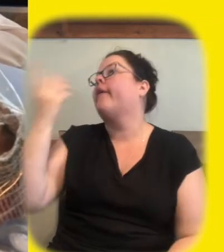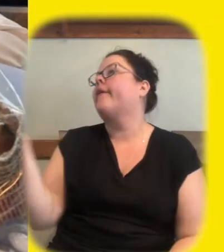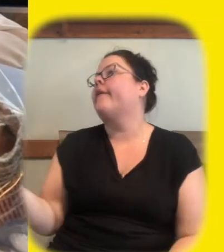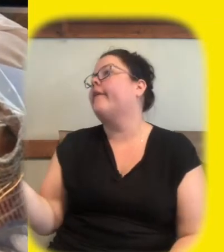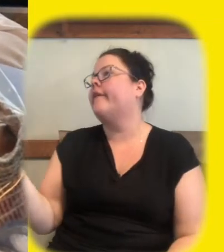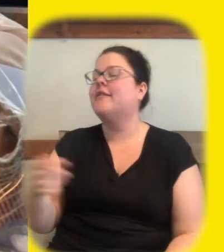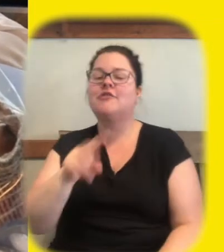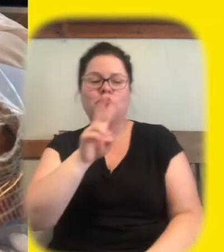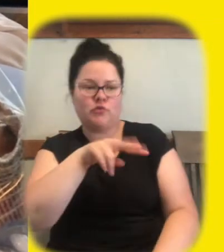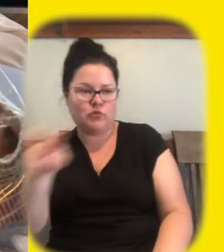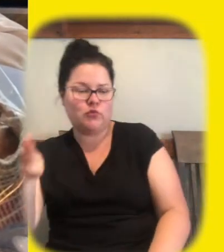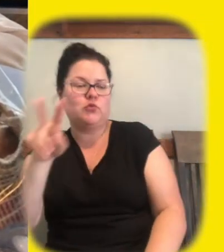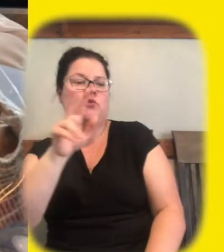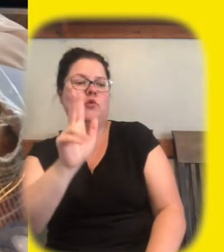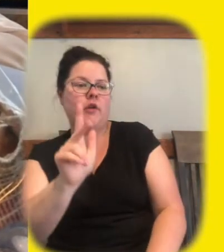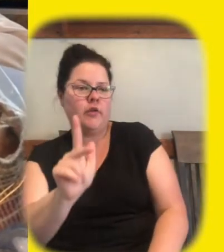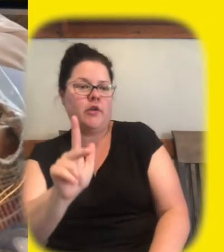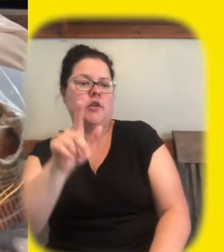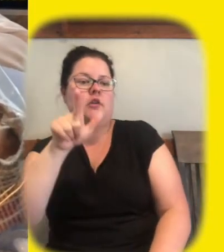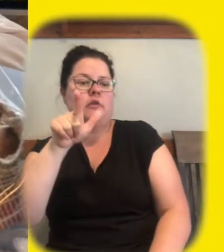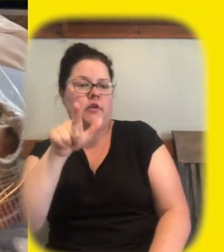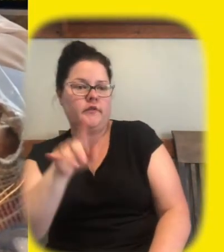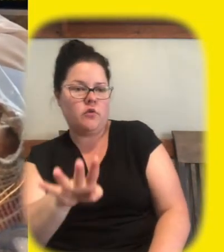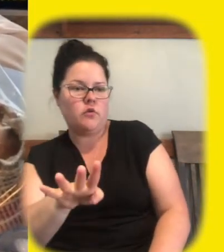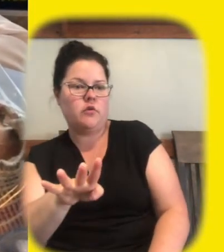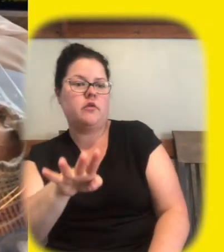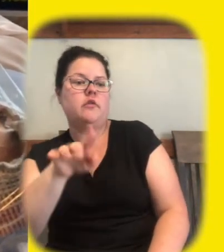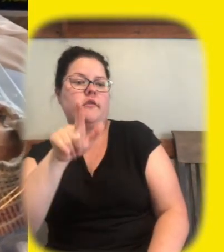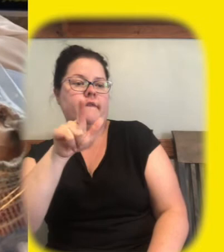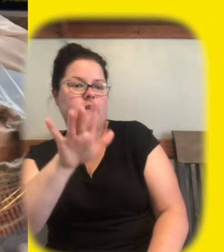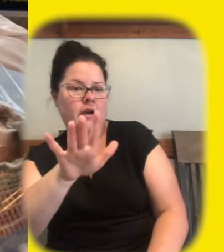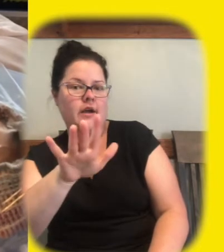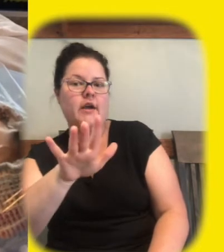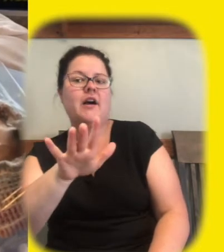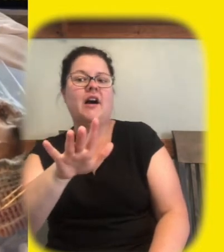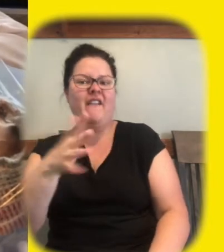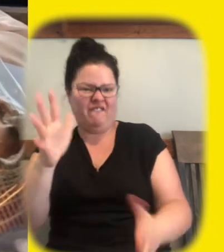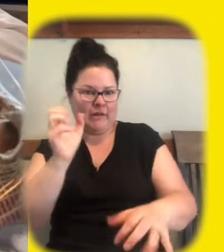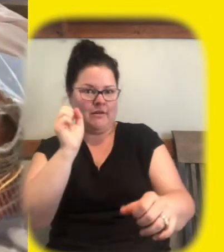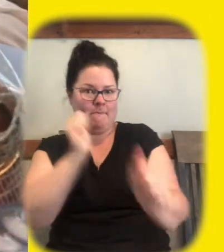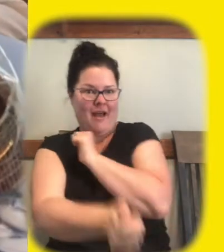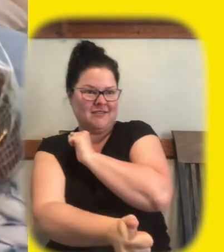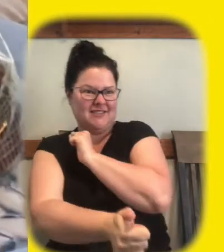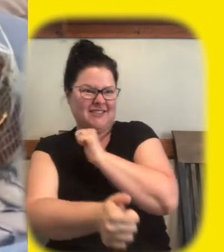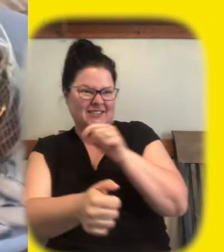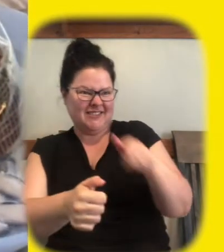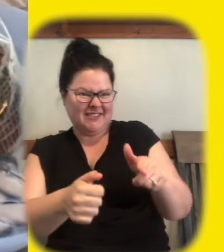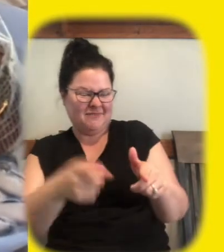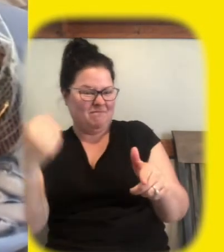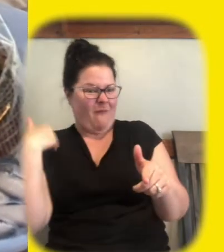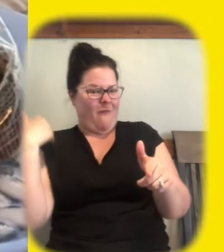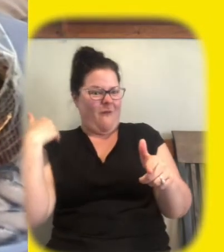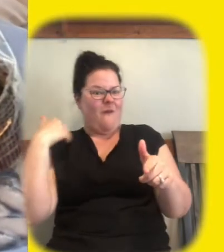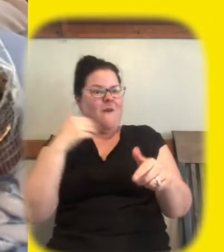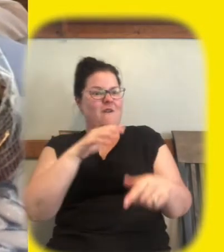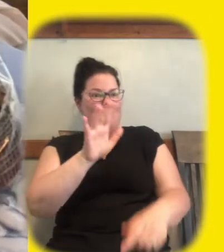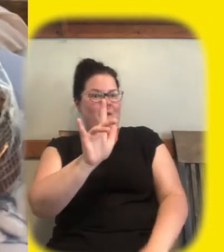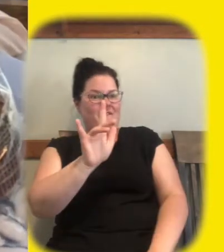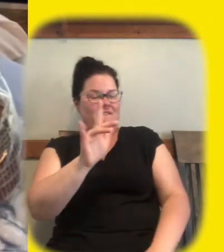22 23 24 so you've already surpassed